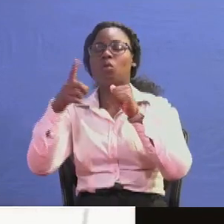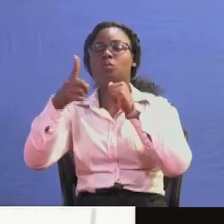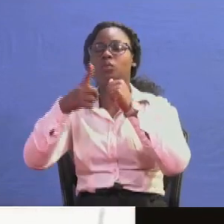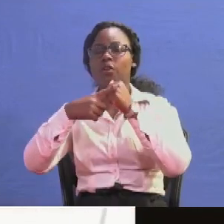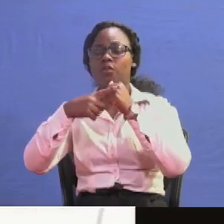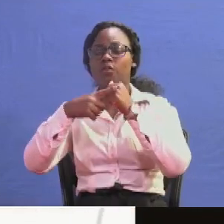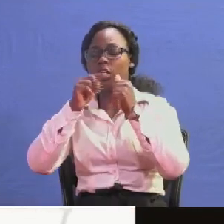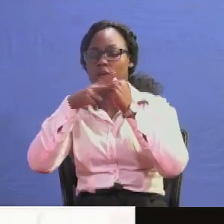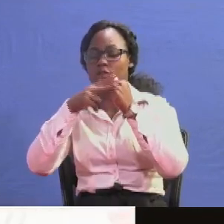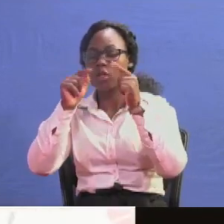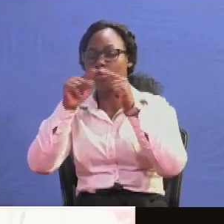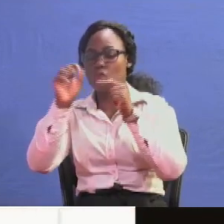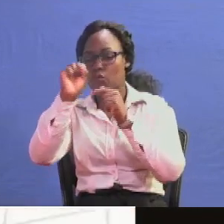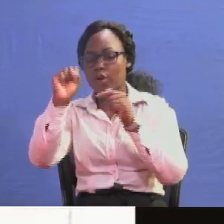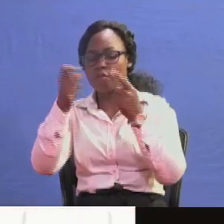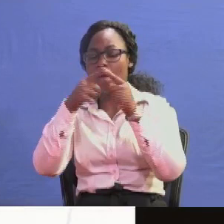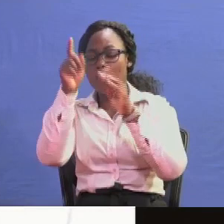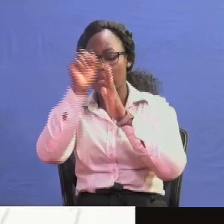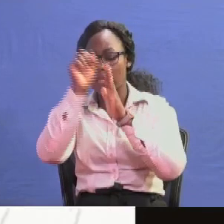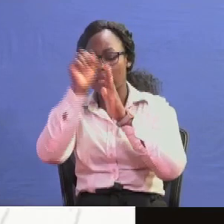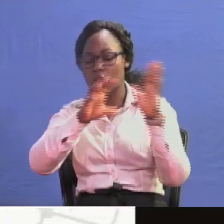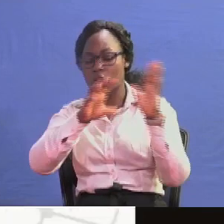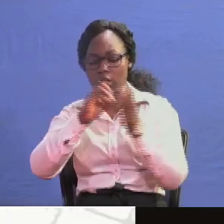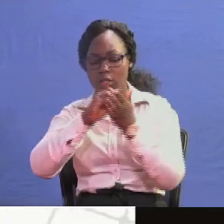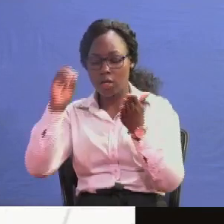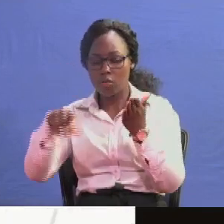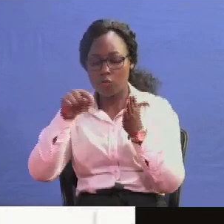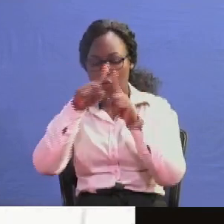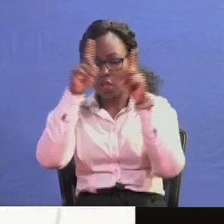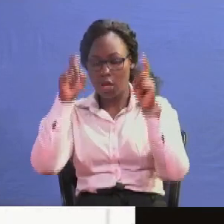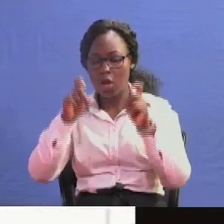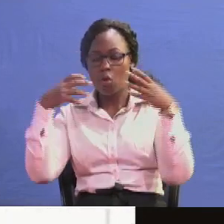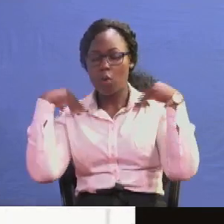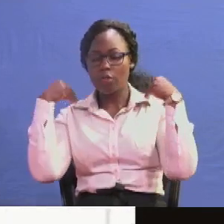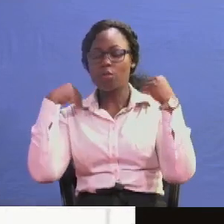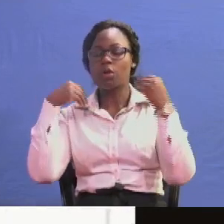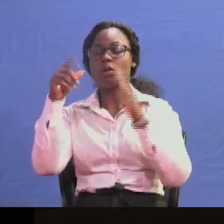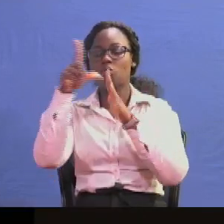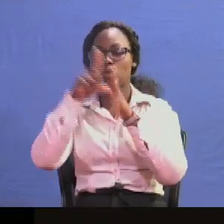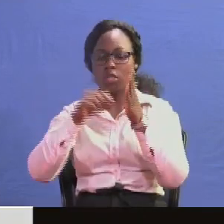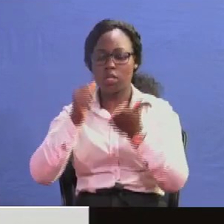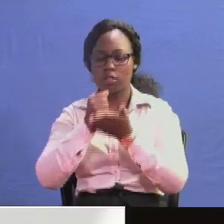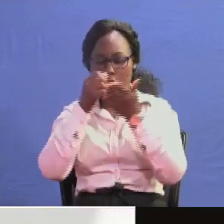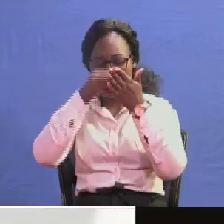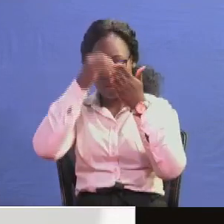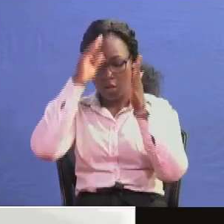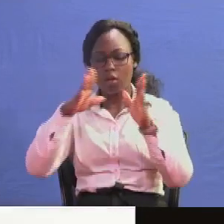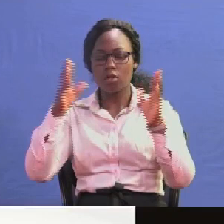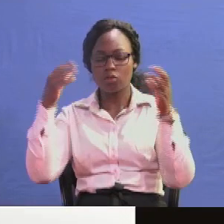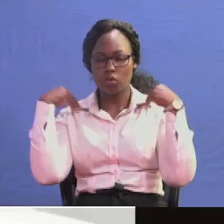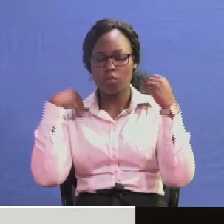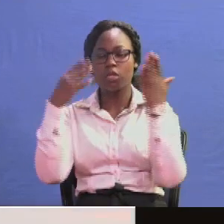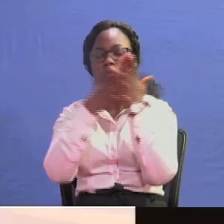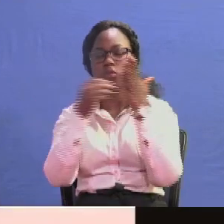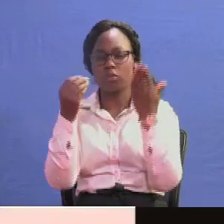actually subjects were that were removed from examination were the practical subject that will equip learners with practical skills such as art